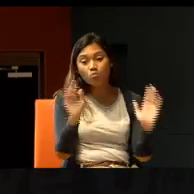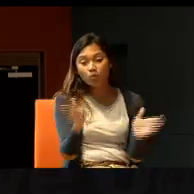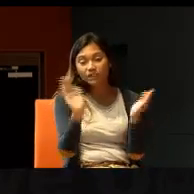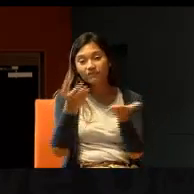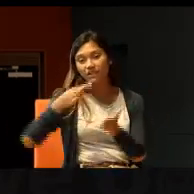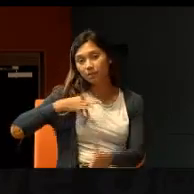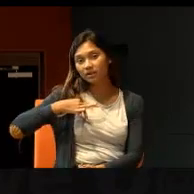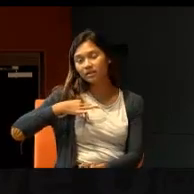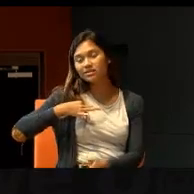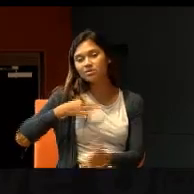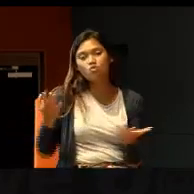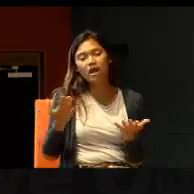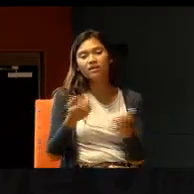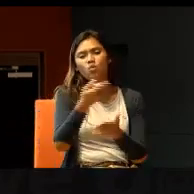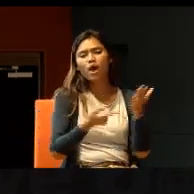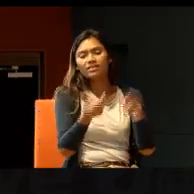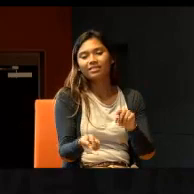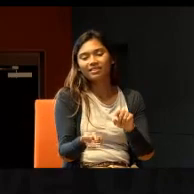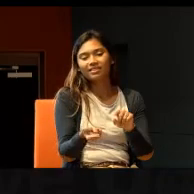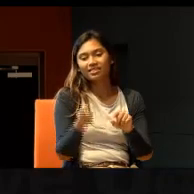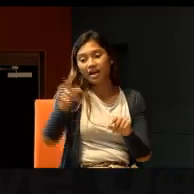is the, what they gain, from helping.